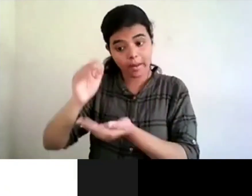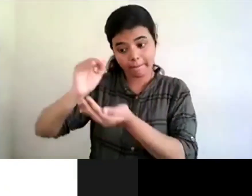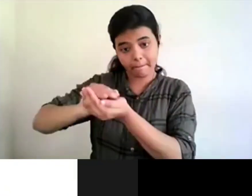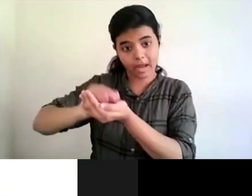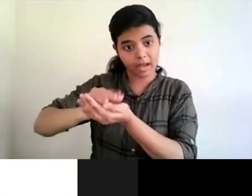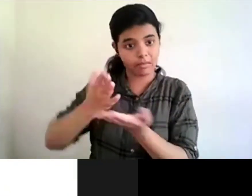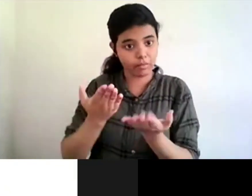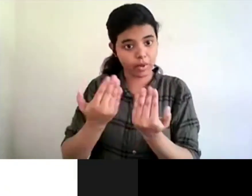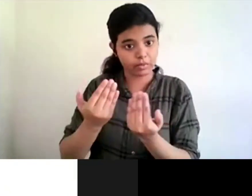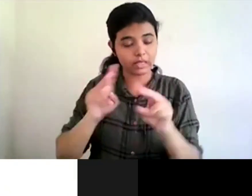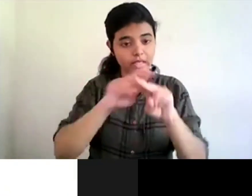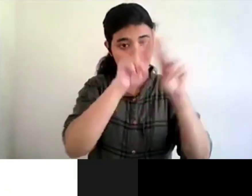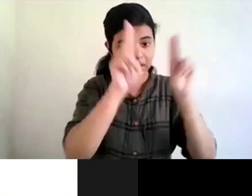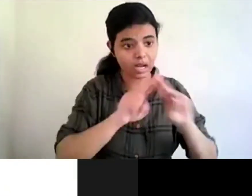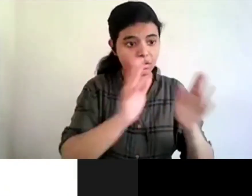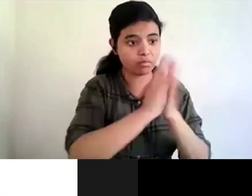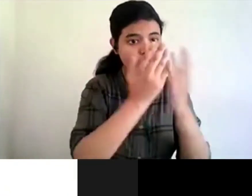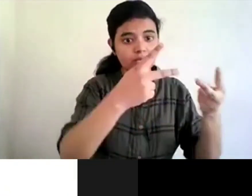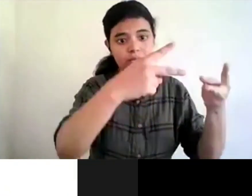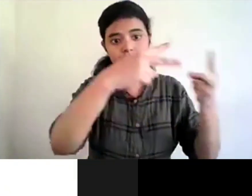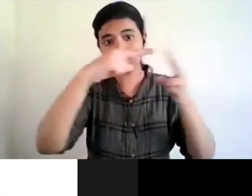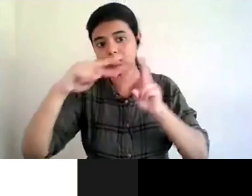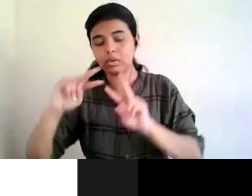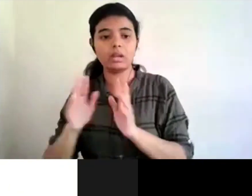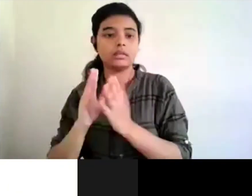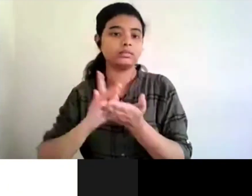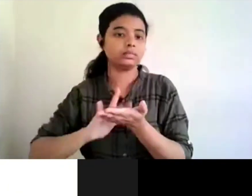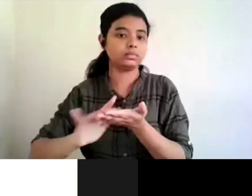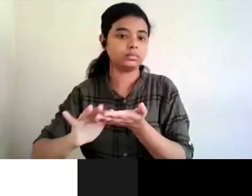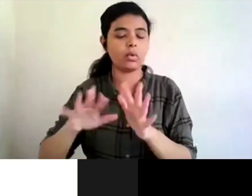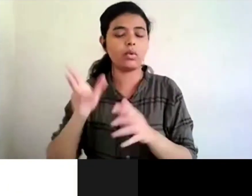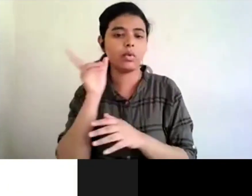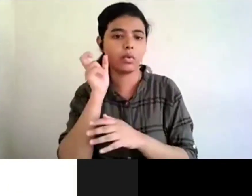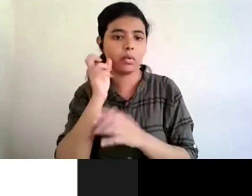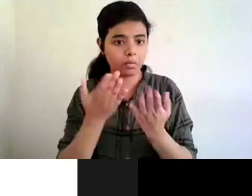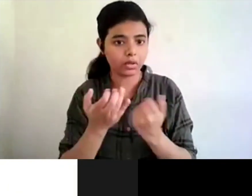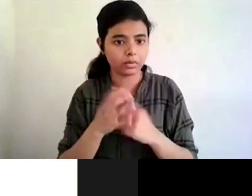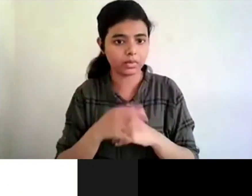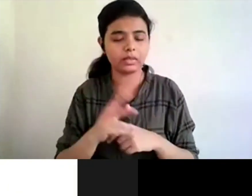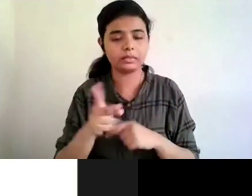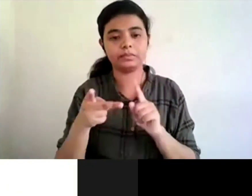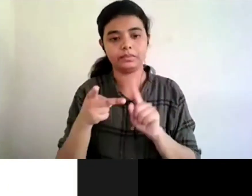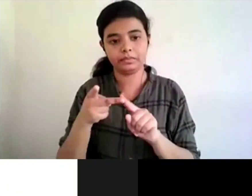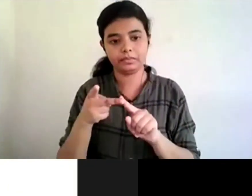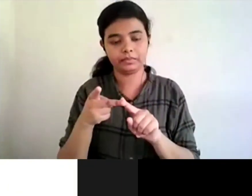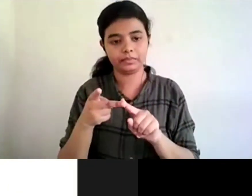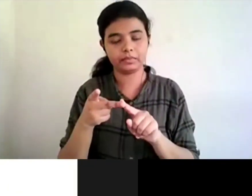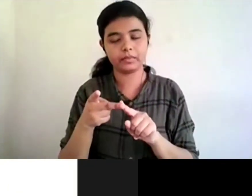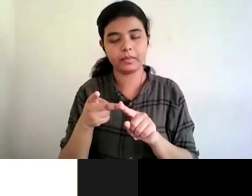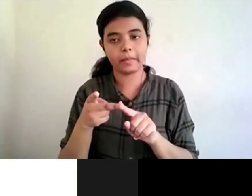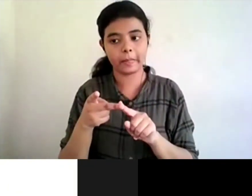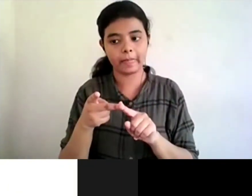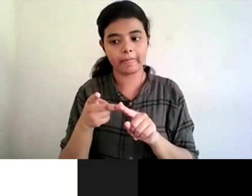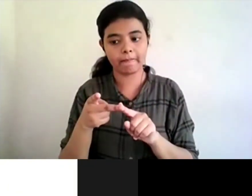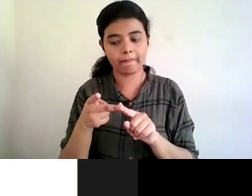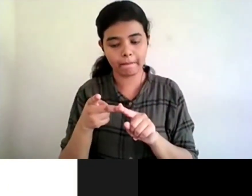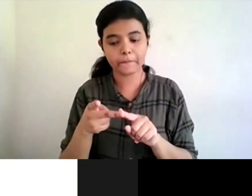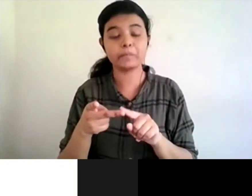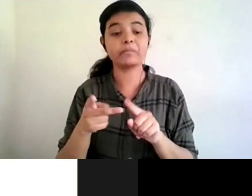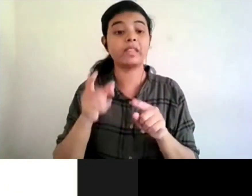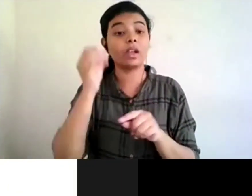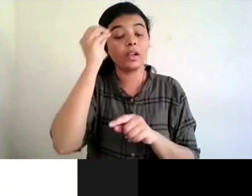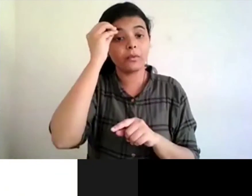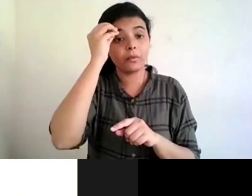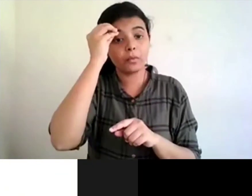place and it is available widely for people and my second question is uh other than increasing the awareness